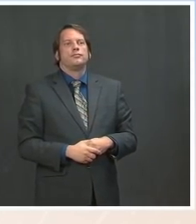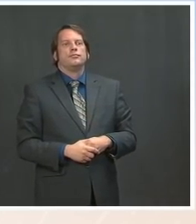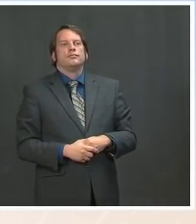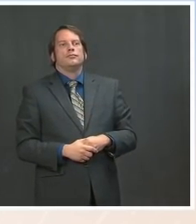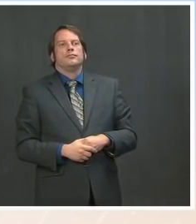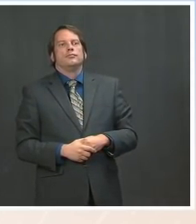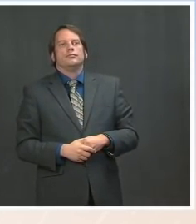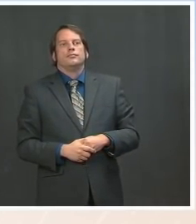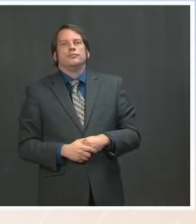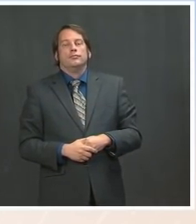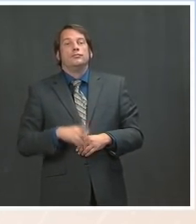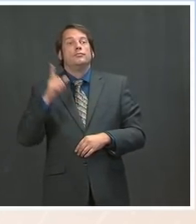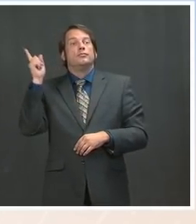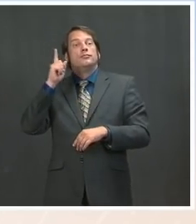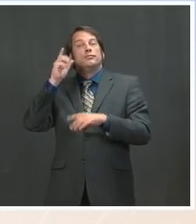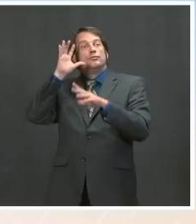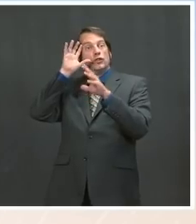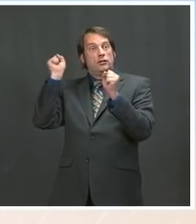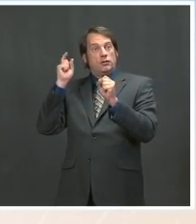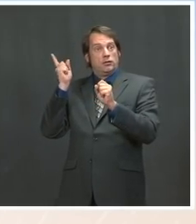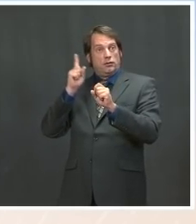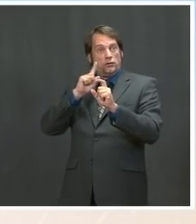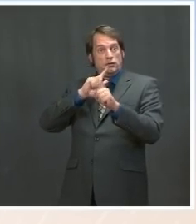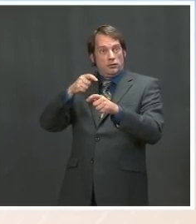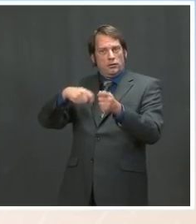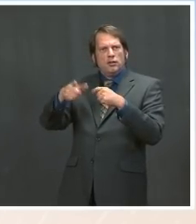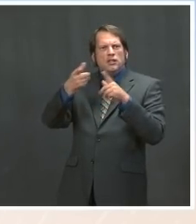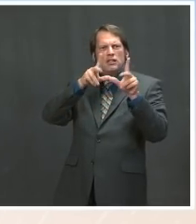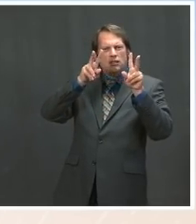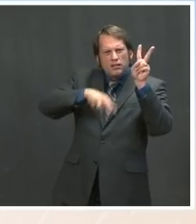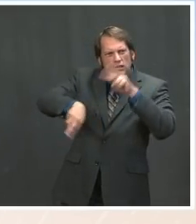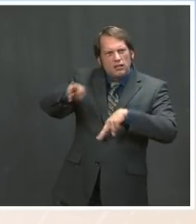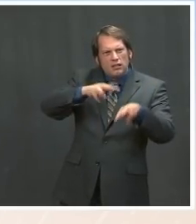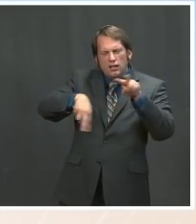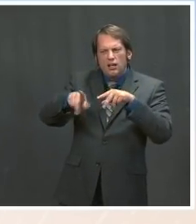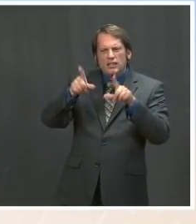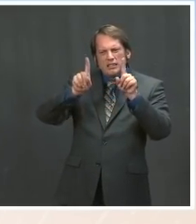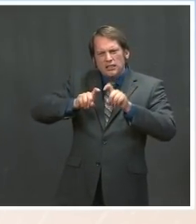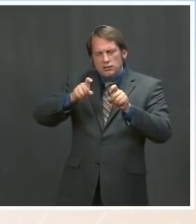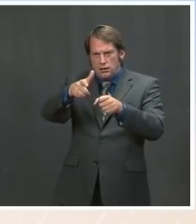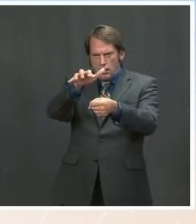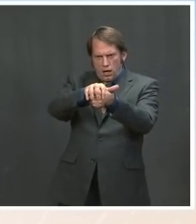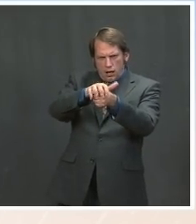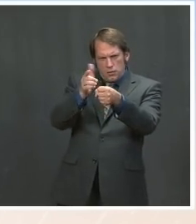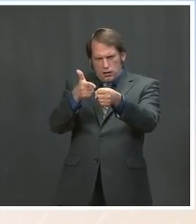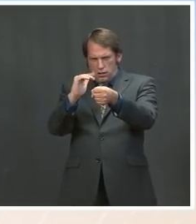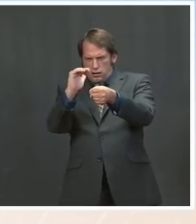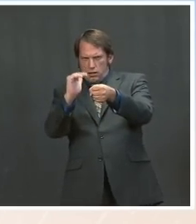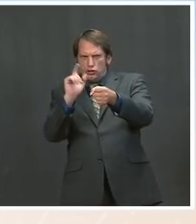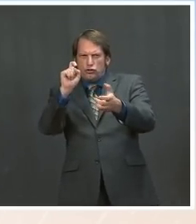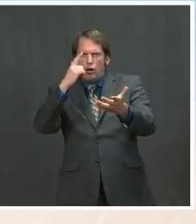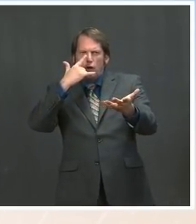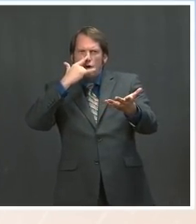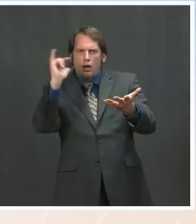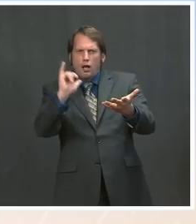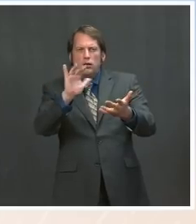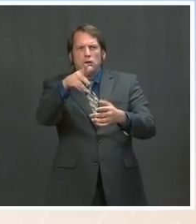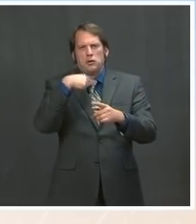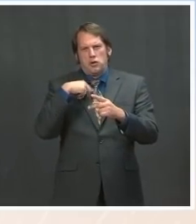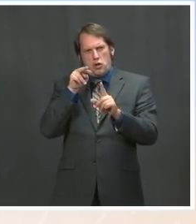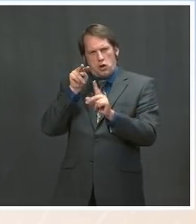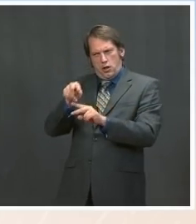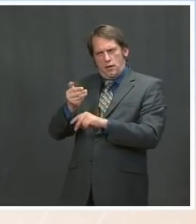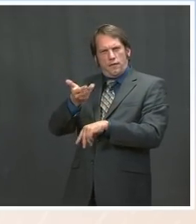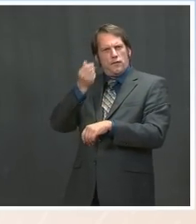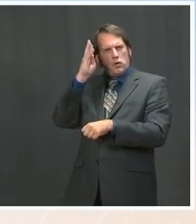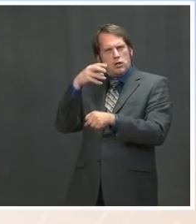refugee cap should look like. And we looked back at the last few years and assessed that because of the very low numbers — the restrictions I just mentioned that